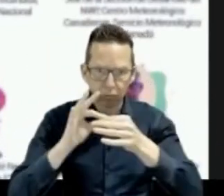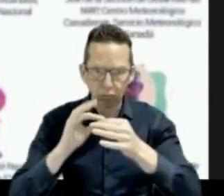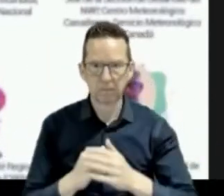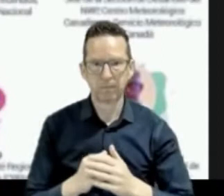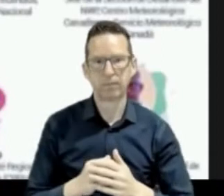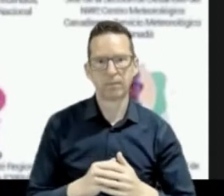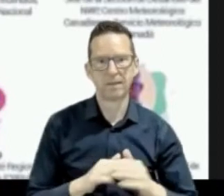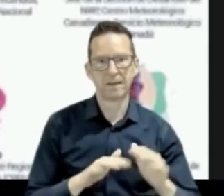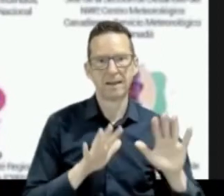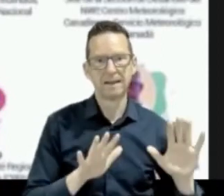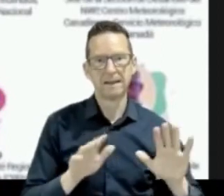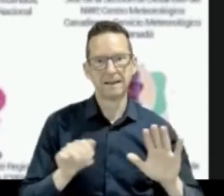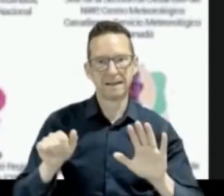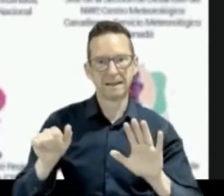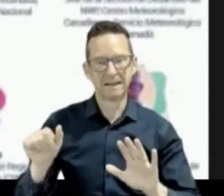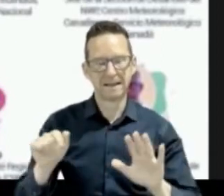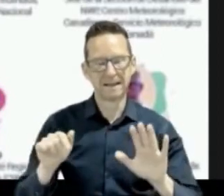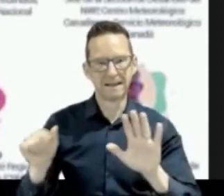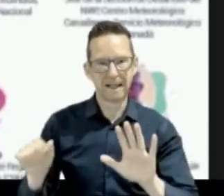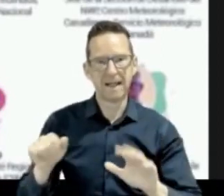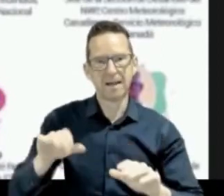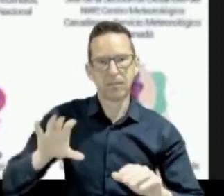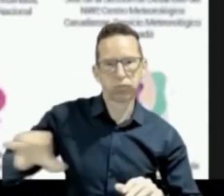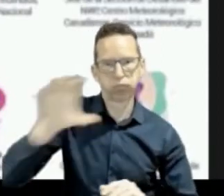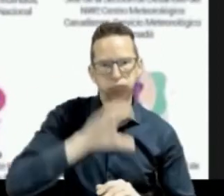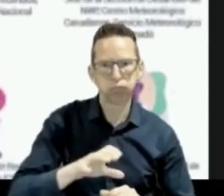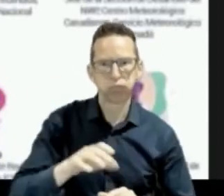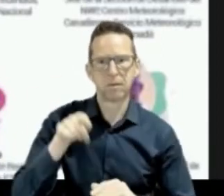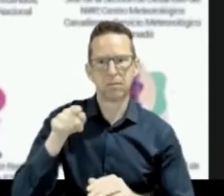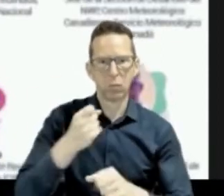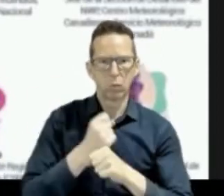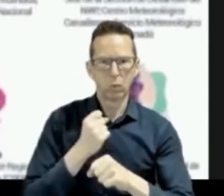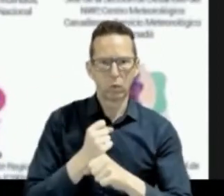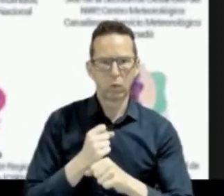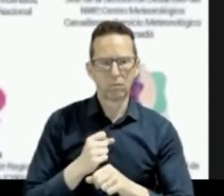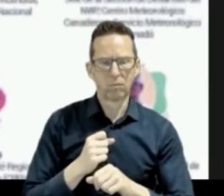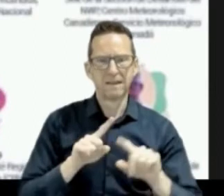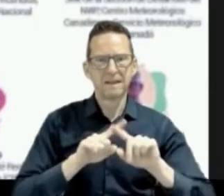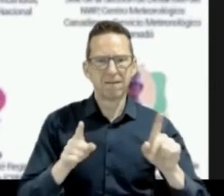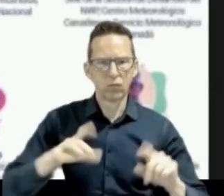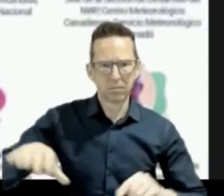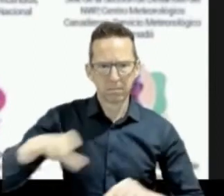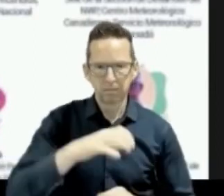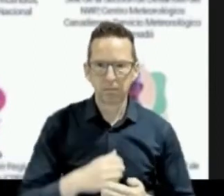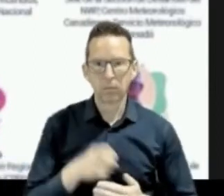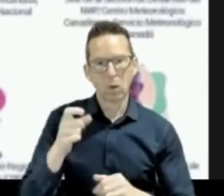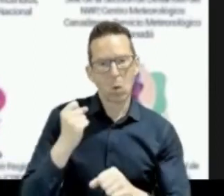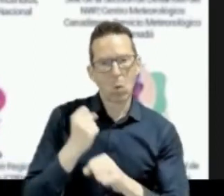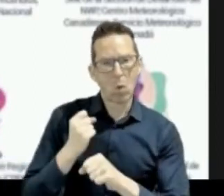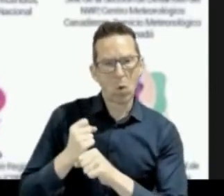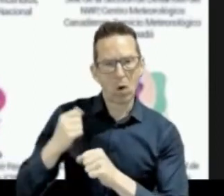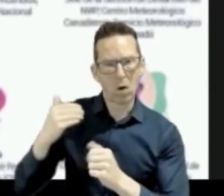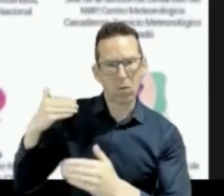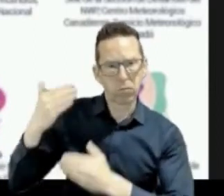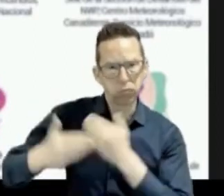Dr. Lange is a member of the WMO Executive Council and the Research Board. And she's the lead author of Introduction to Tropical